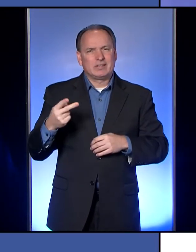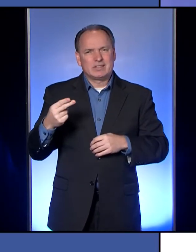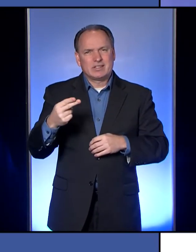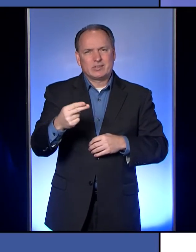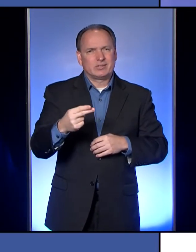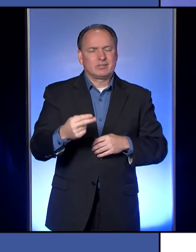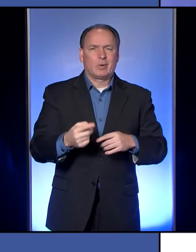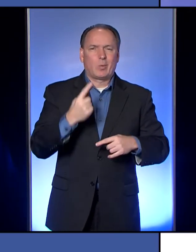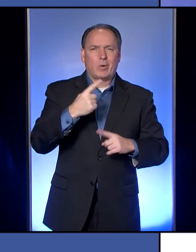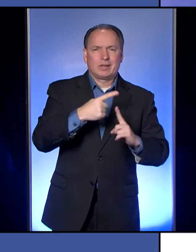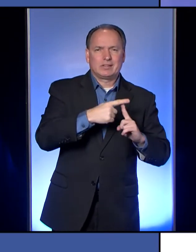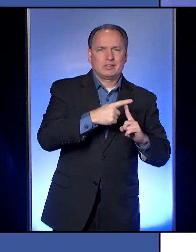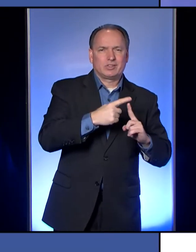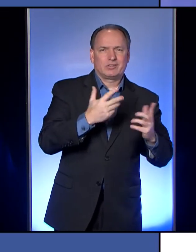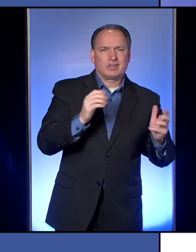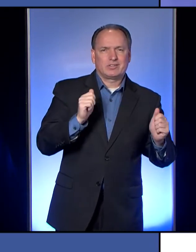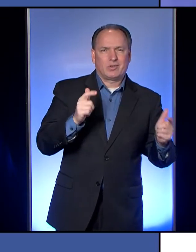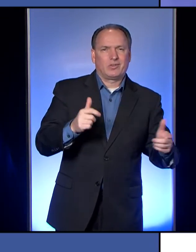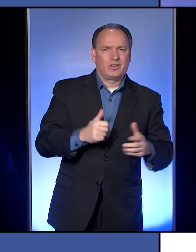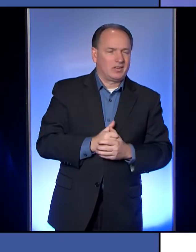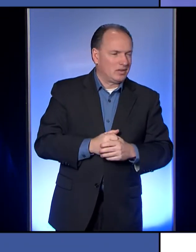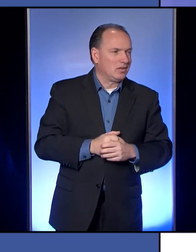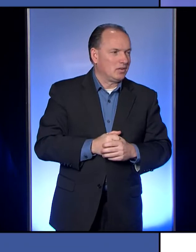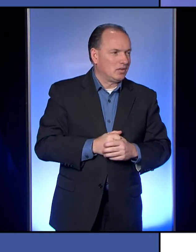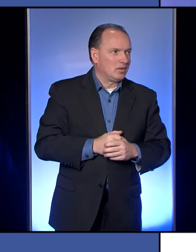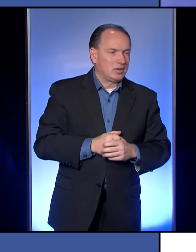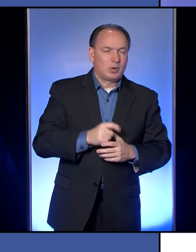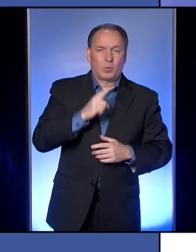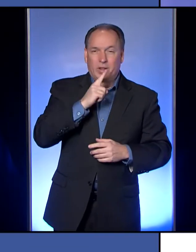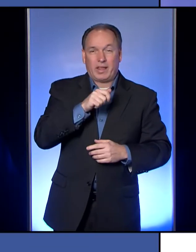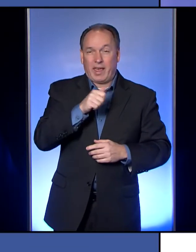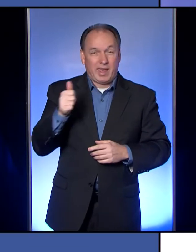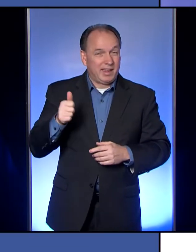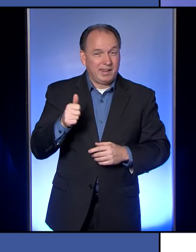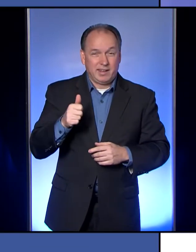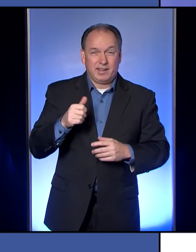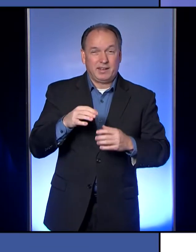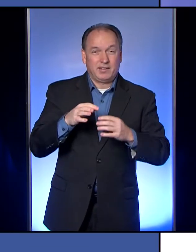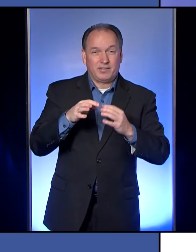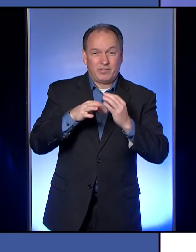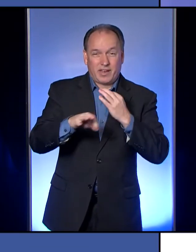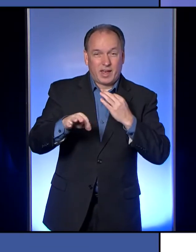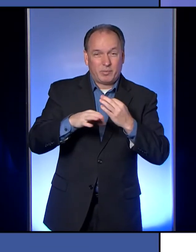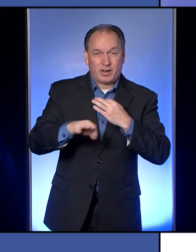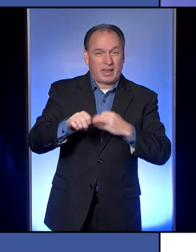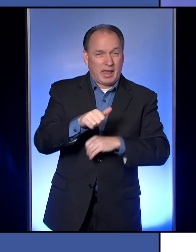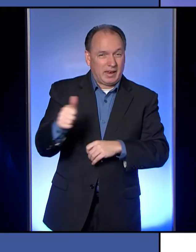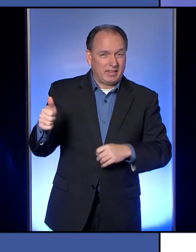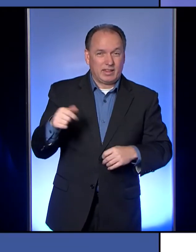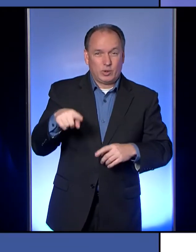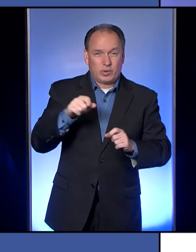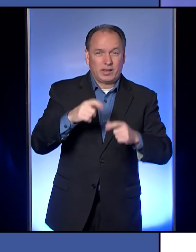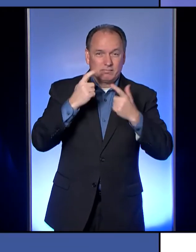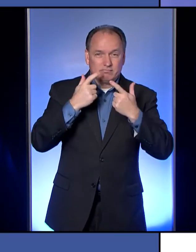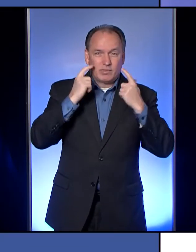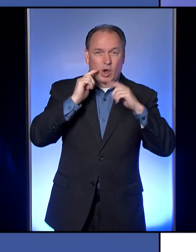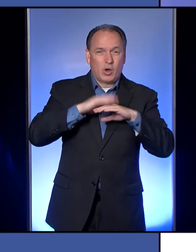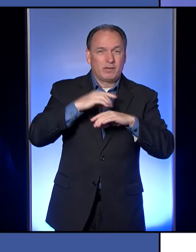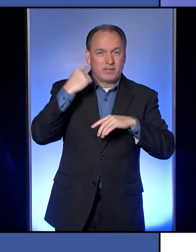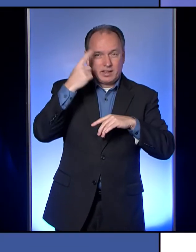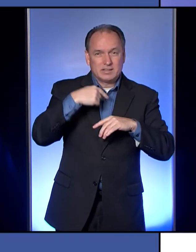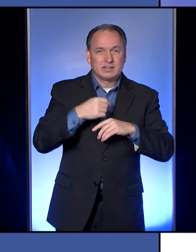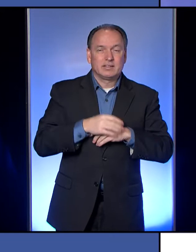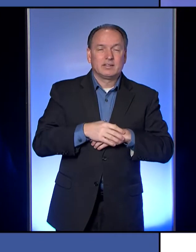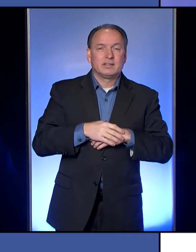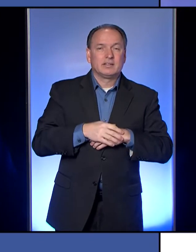and a t-shirt. Um, and it's really any, anything that you can put over your face. There's another mask that is